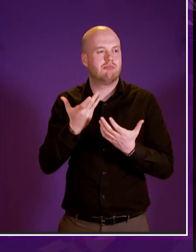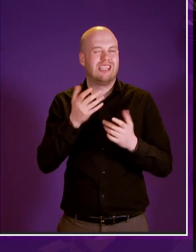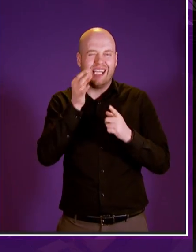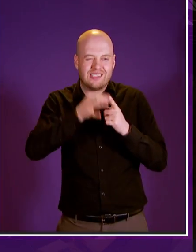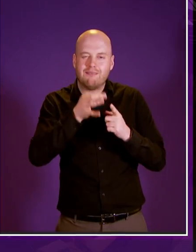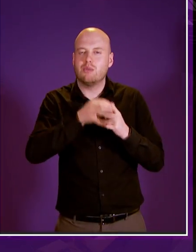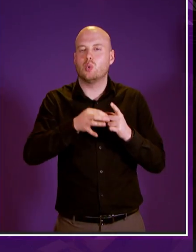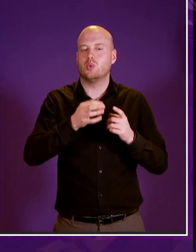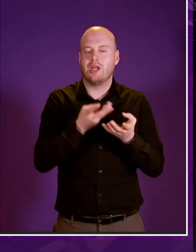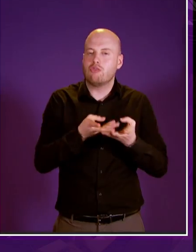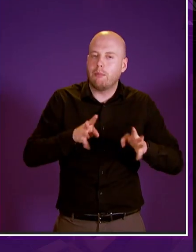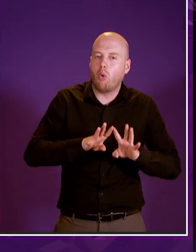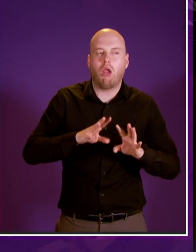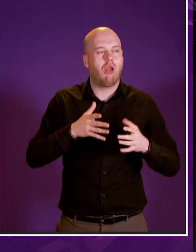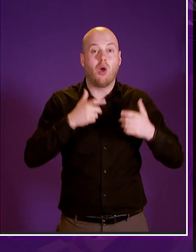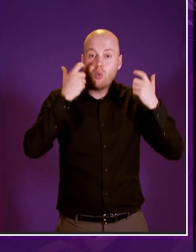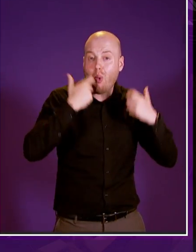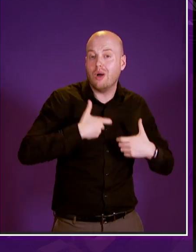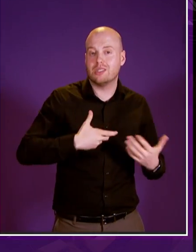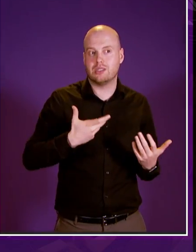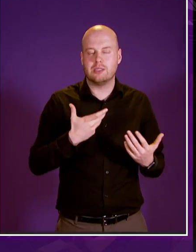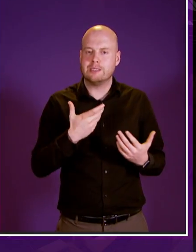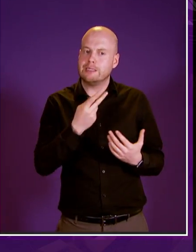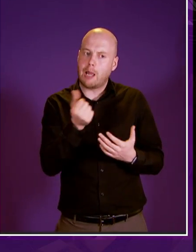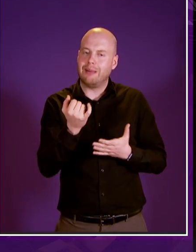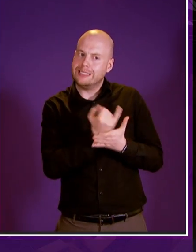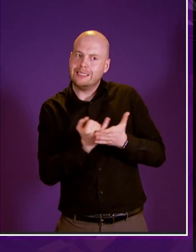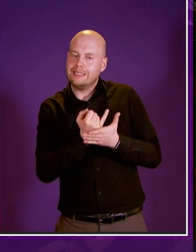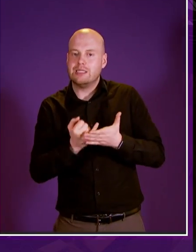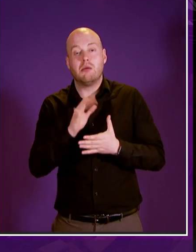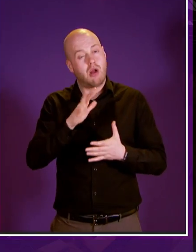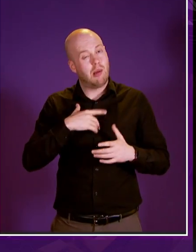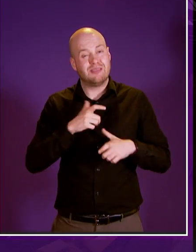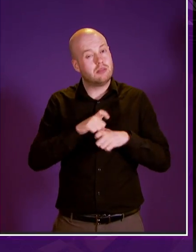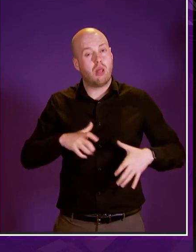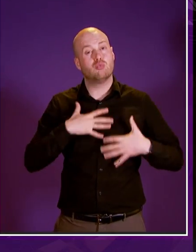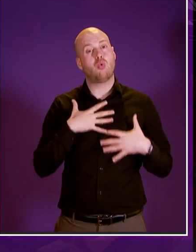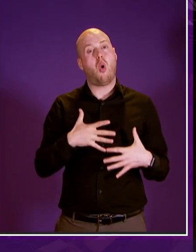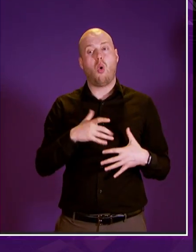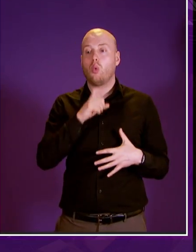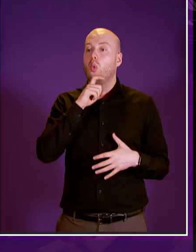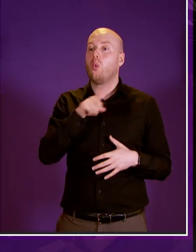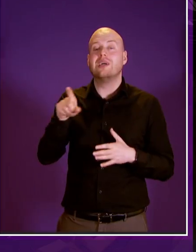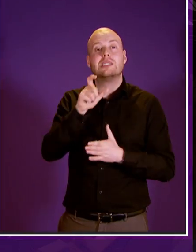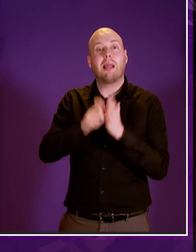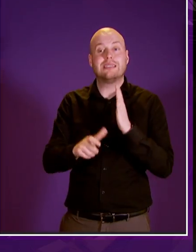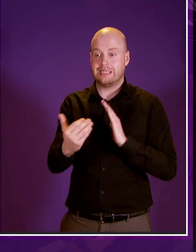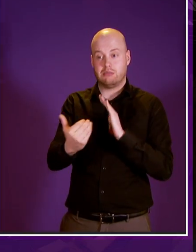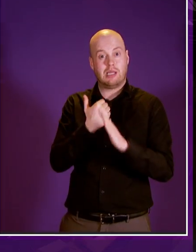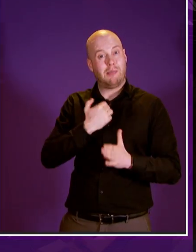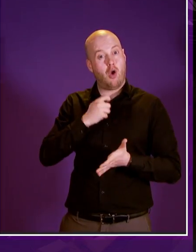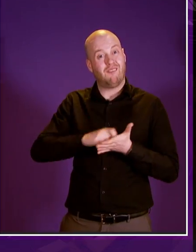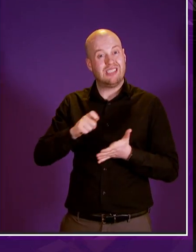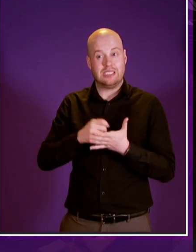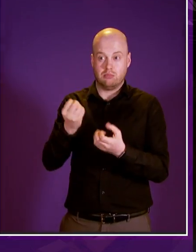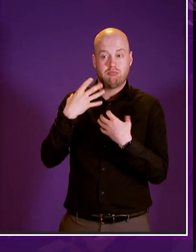appeal hearings on irregular bases i'm often left shocked by those with disabilities who come to my constituency office and tell me this but they're